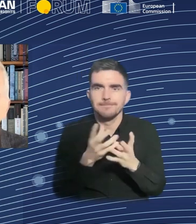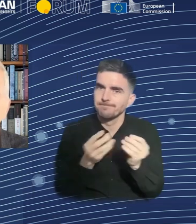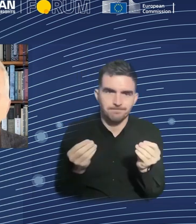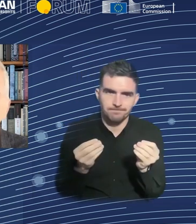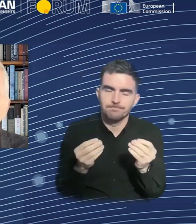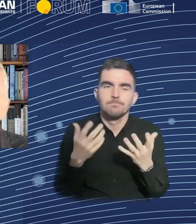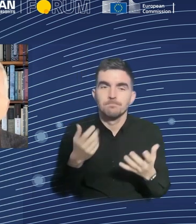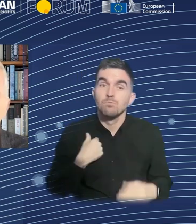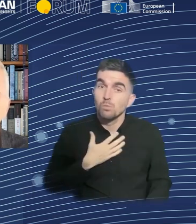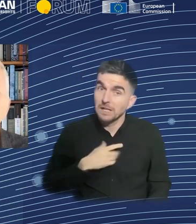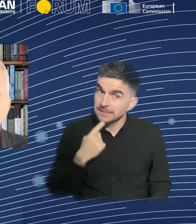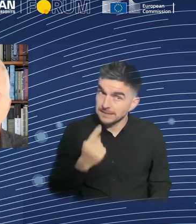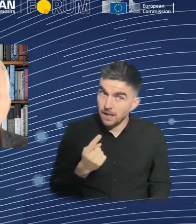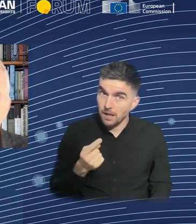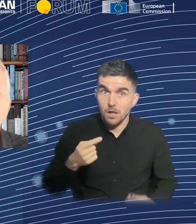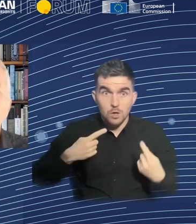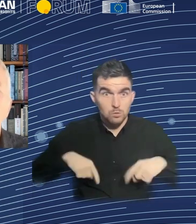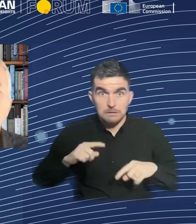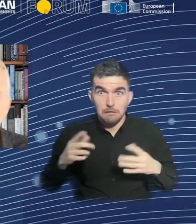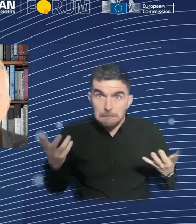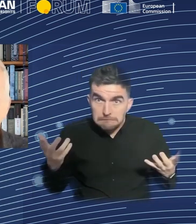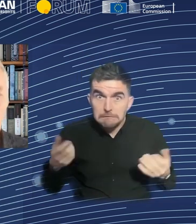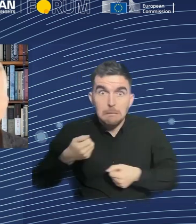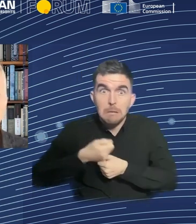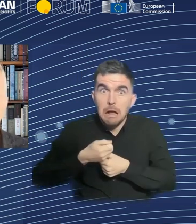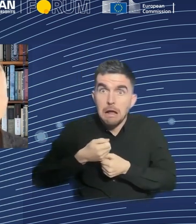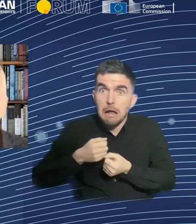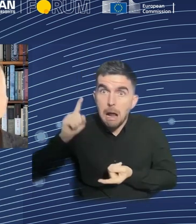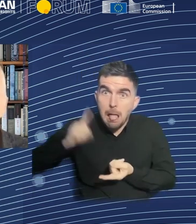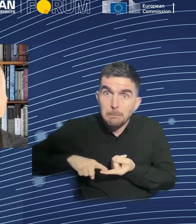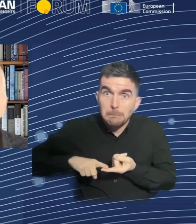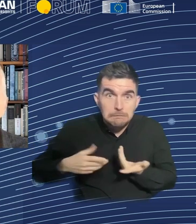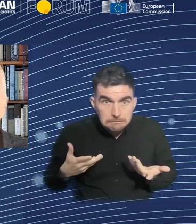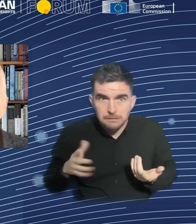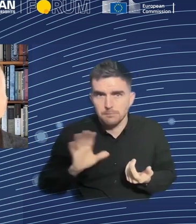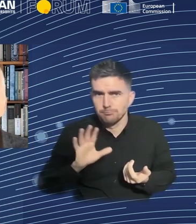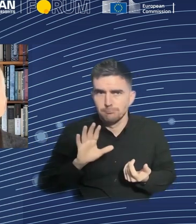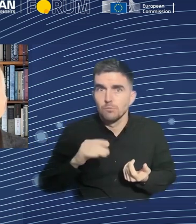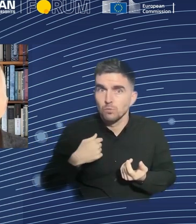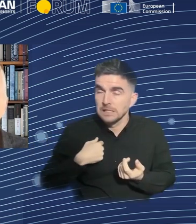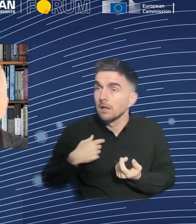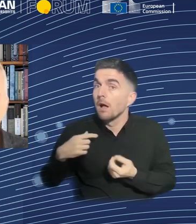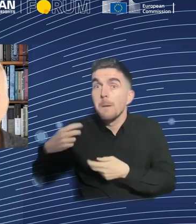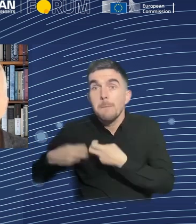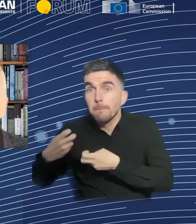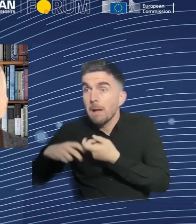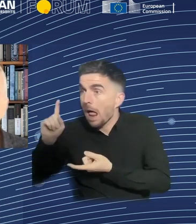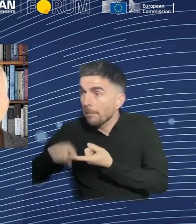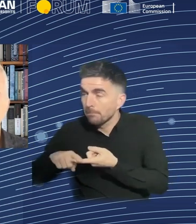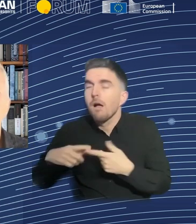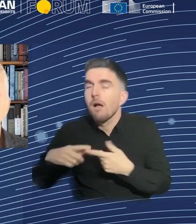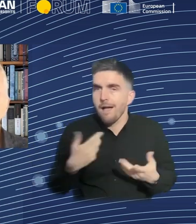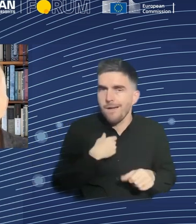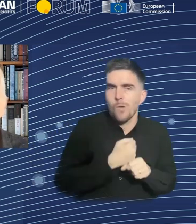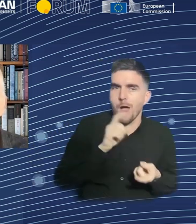out of work till we run out of problems. Just look around the state of our infrastructure, the challenges of climate